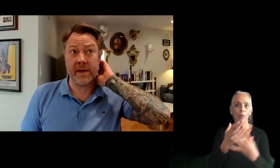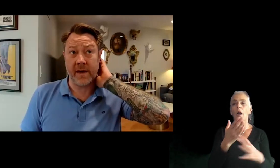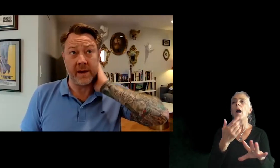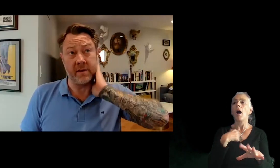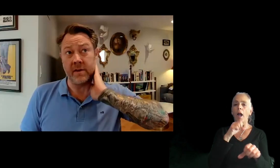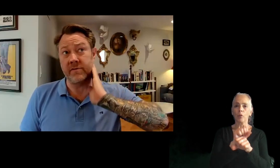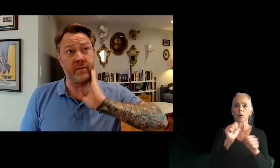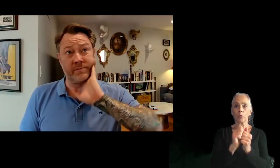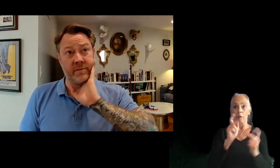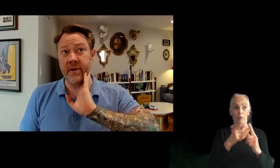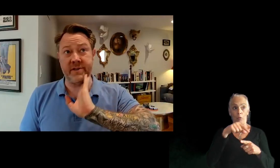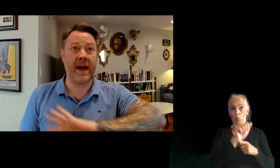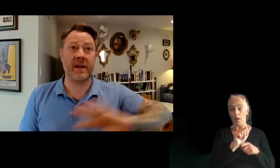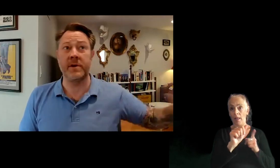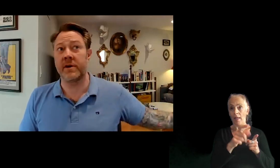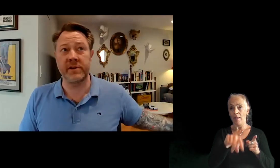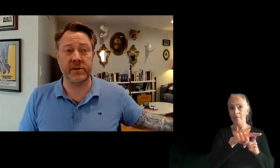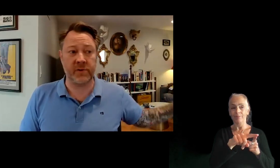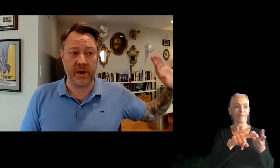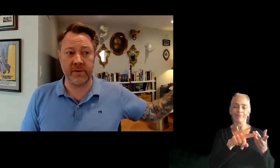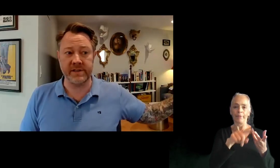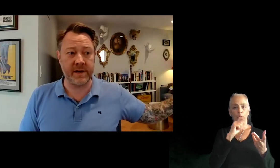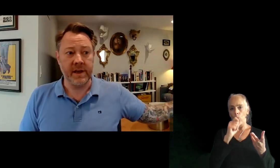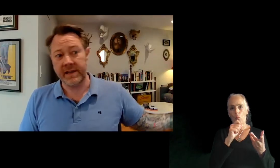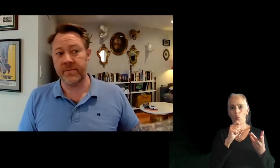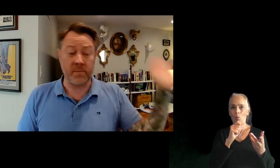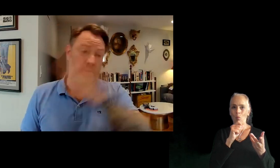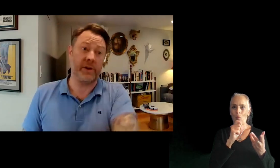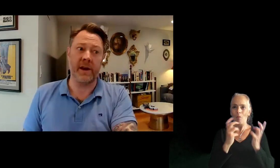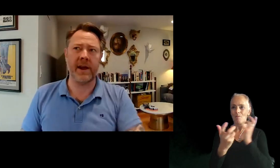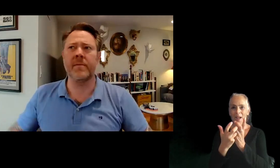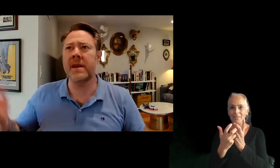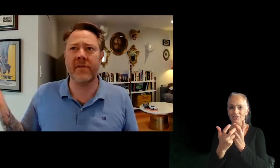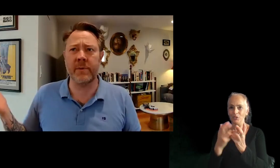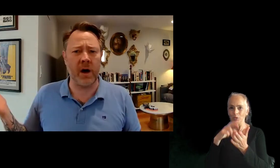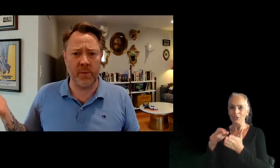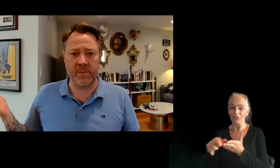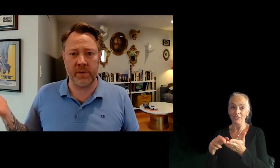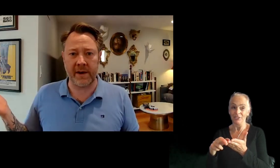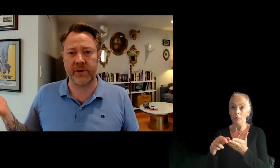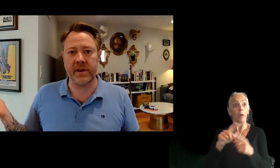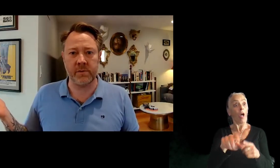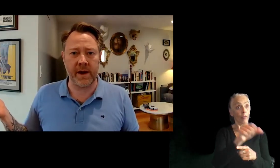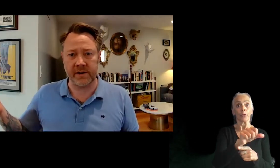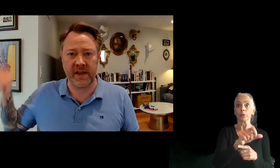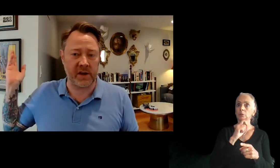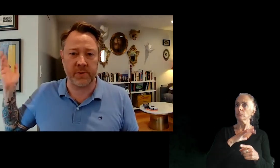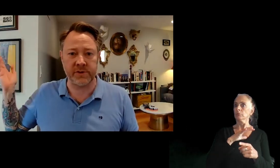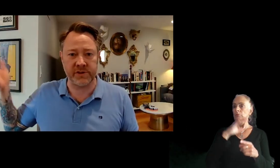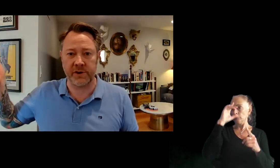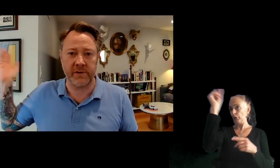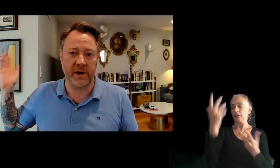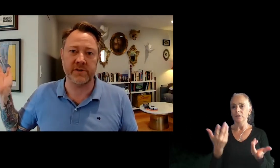from QA that are just not going to be good at research for whatever reason. And some that are brilliant. And I know me now, I think we all know people that started in QA or